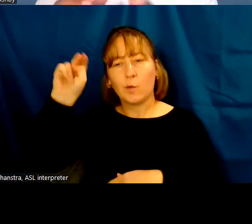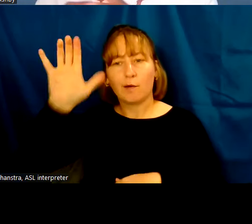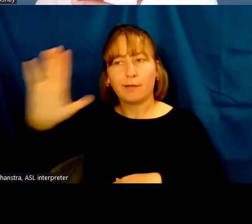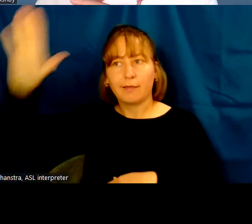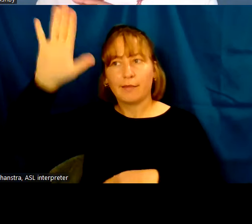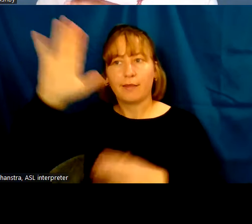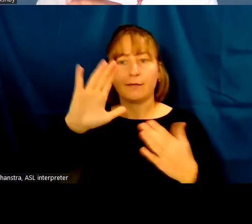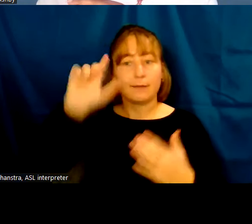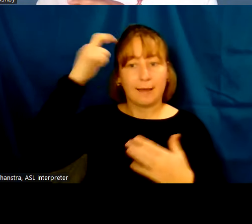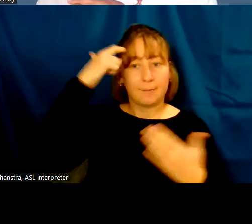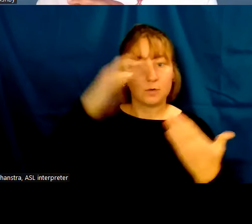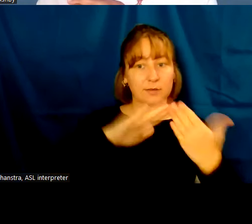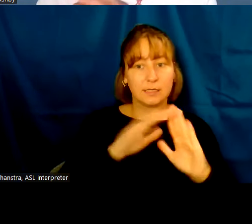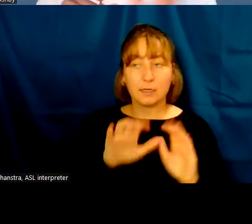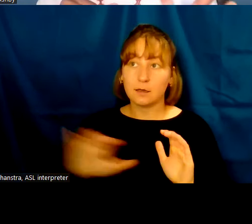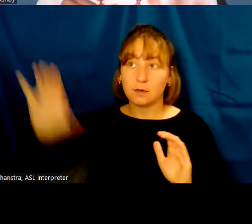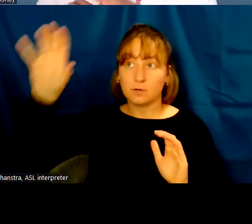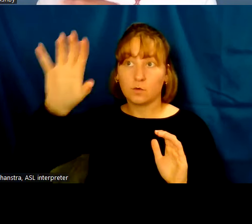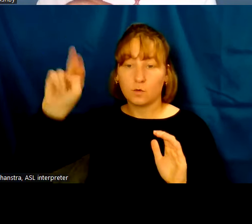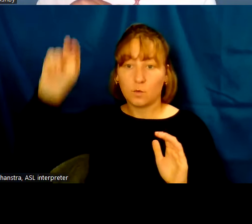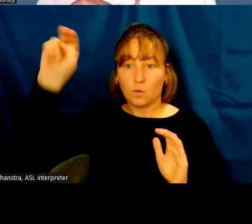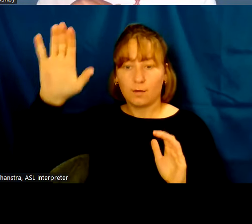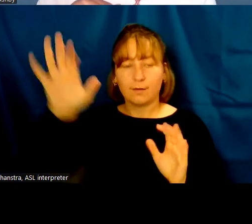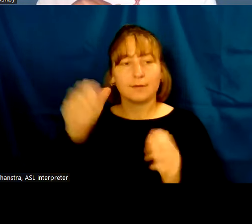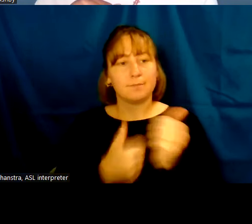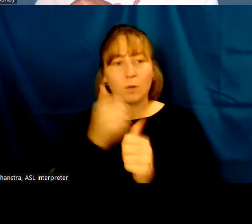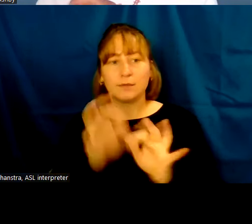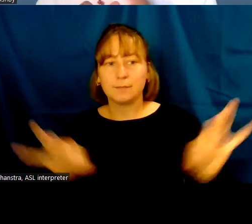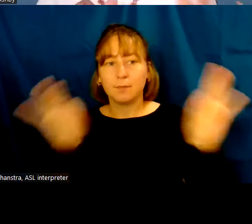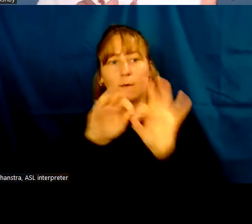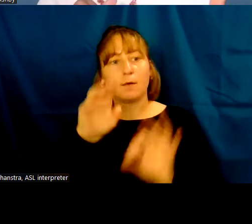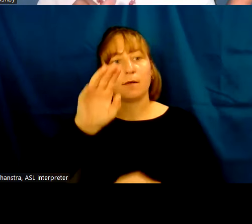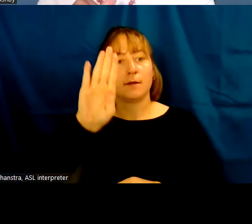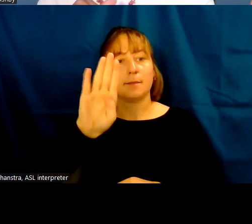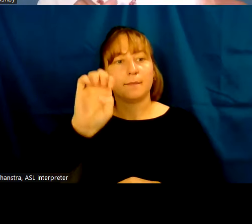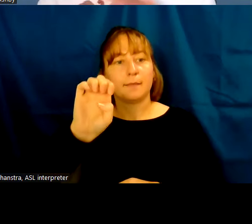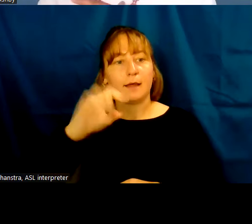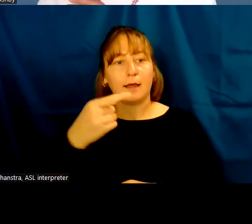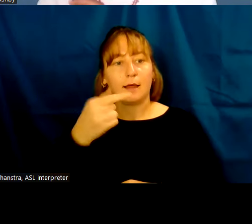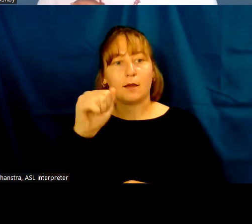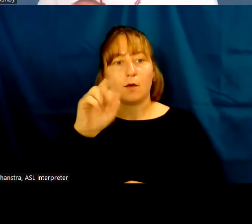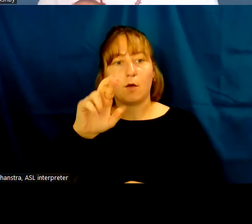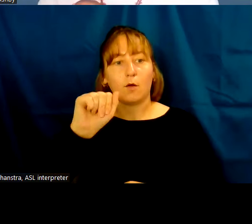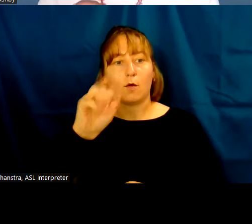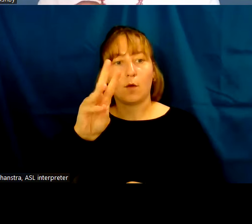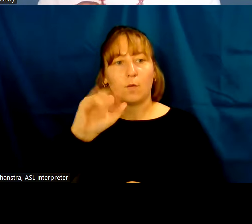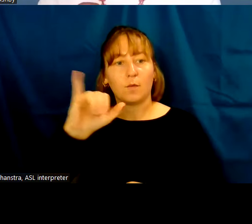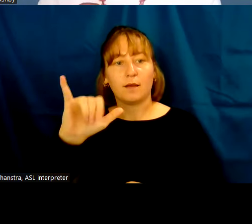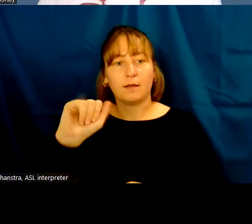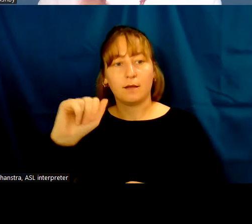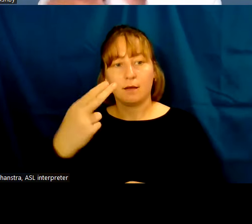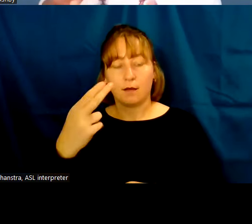on this most important cemetery called Begarawiya North, where we see in that photo on the left,